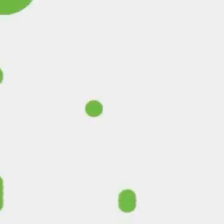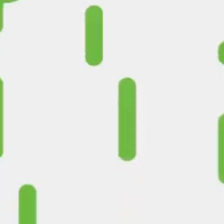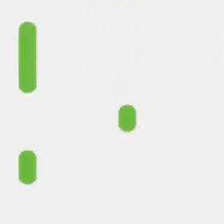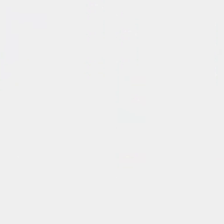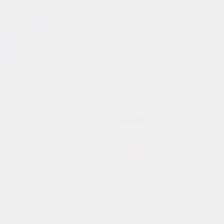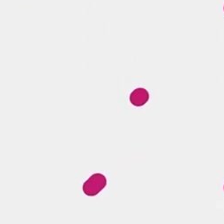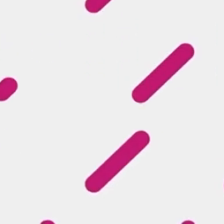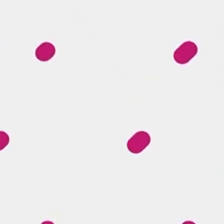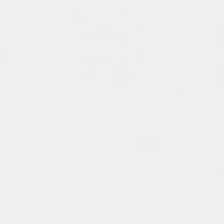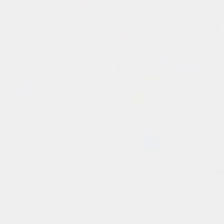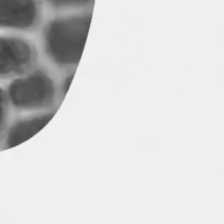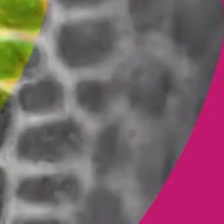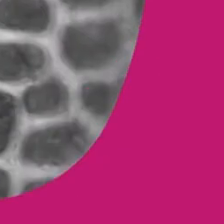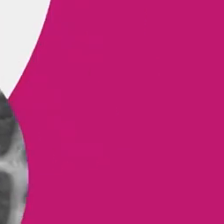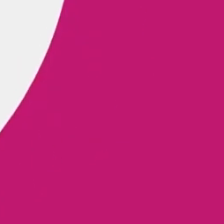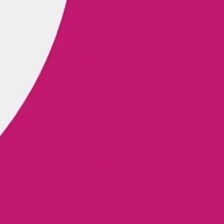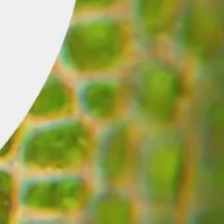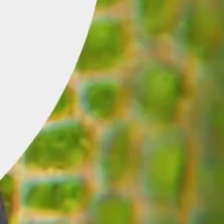Name three ways protected three